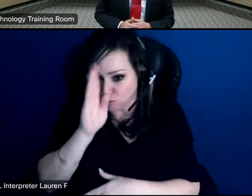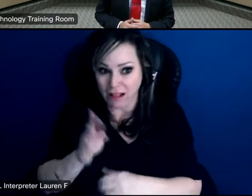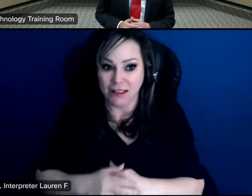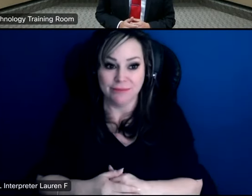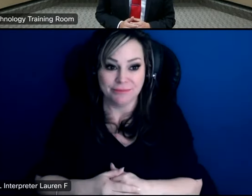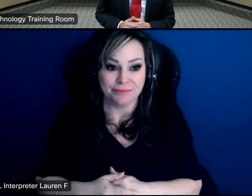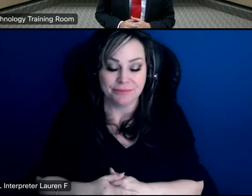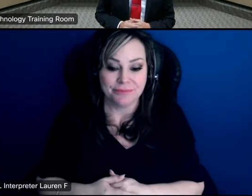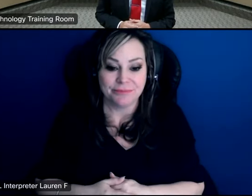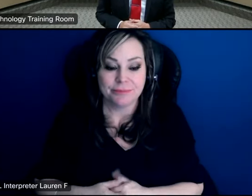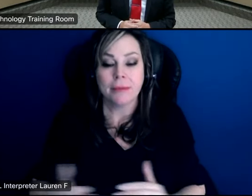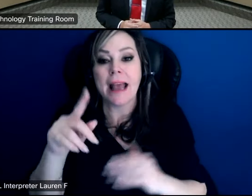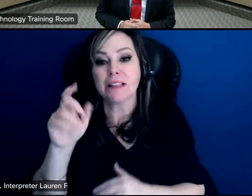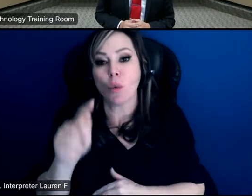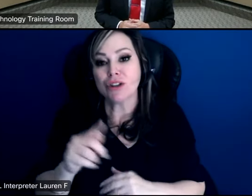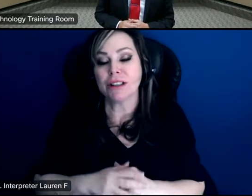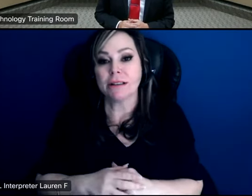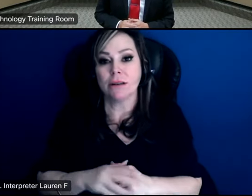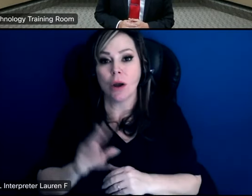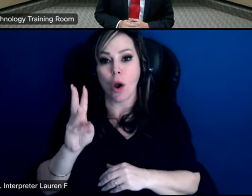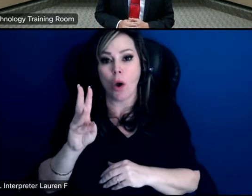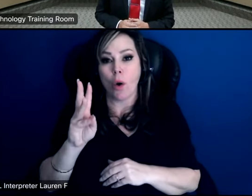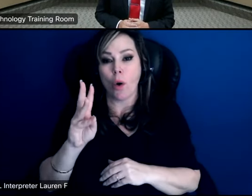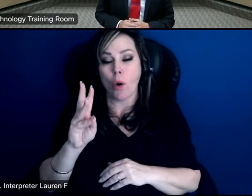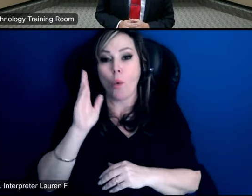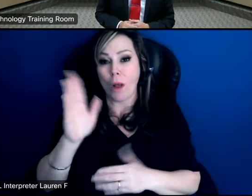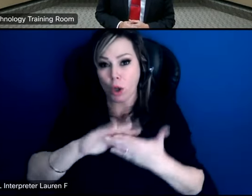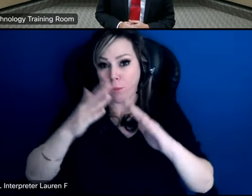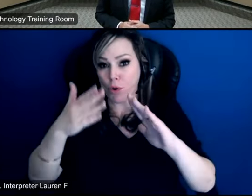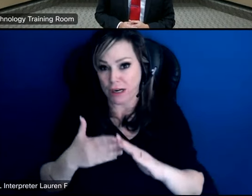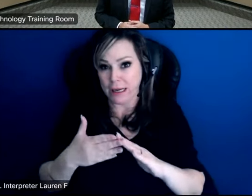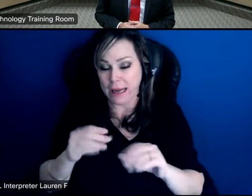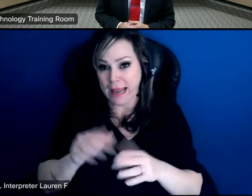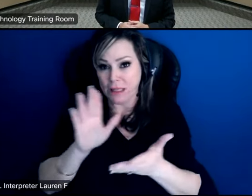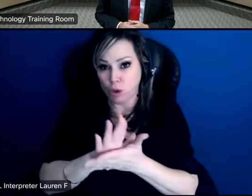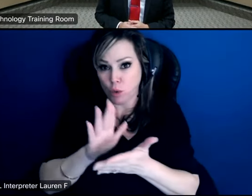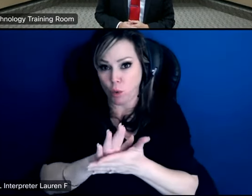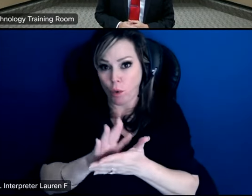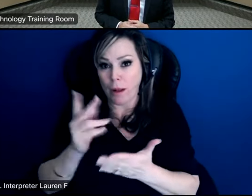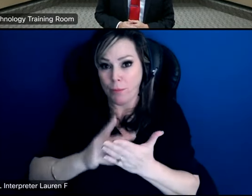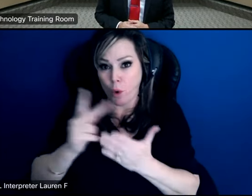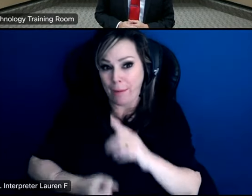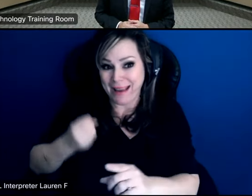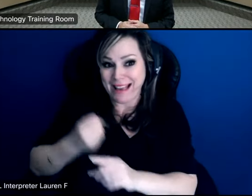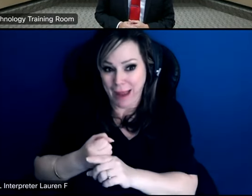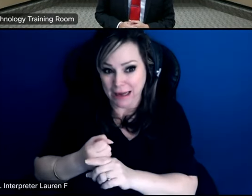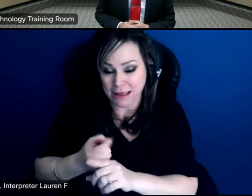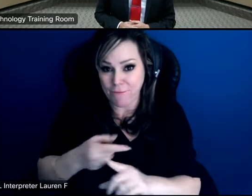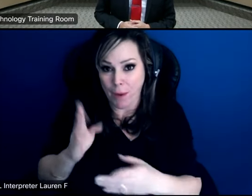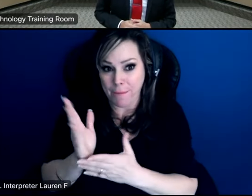next question is will communities communities in schools be impacted as a result of the budget